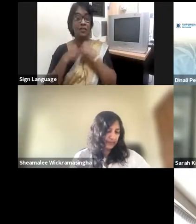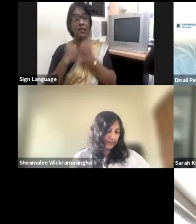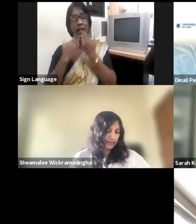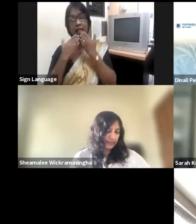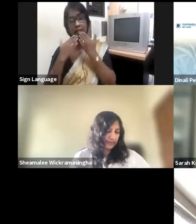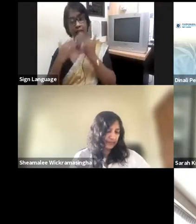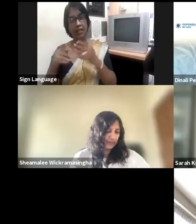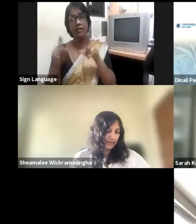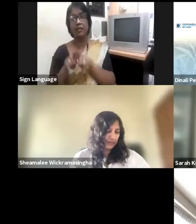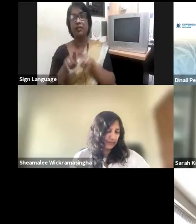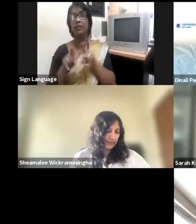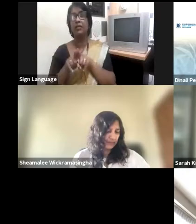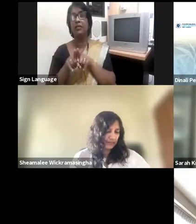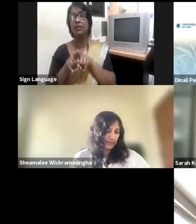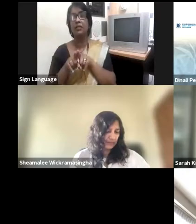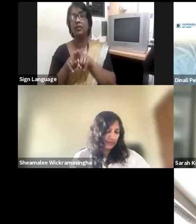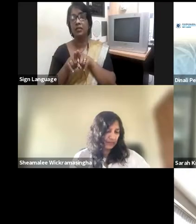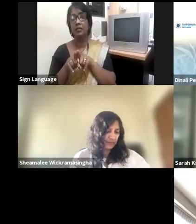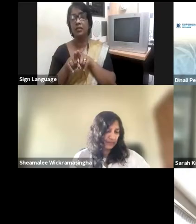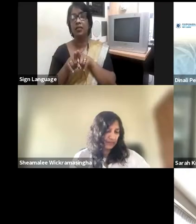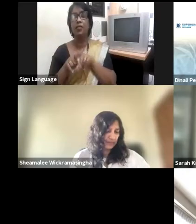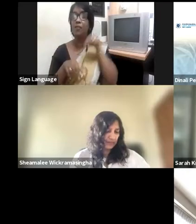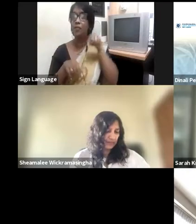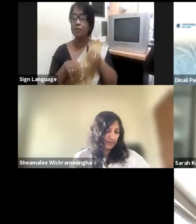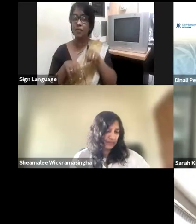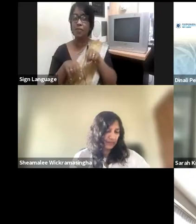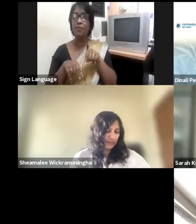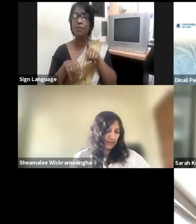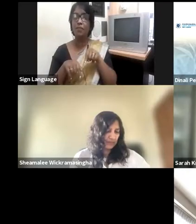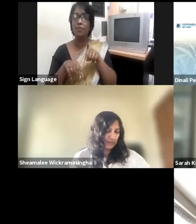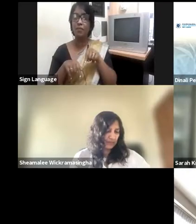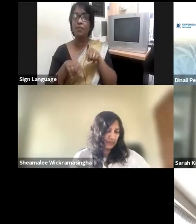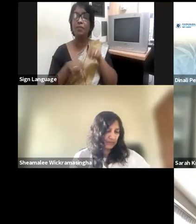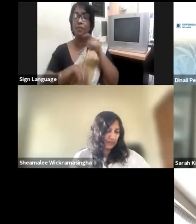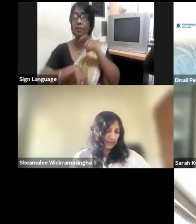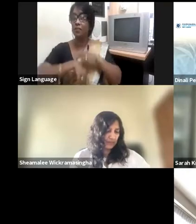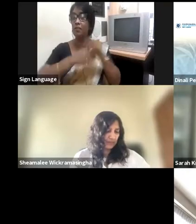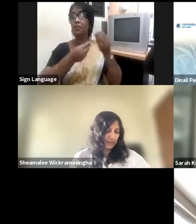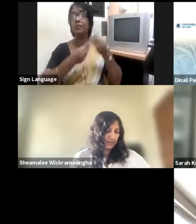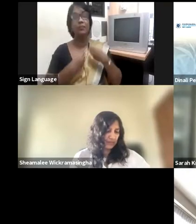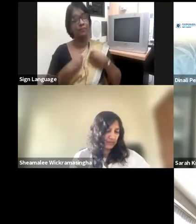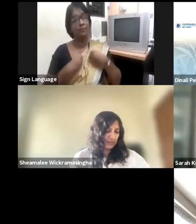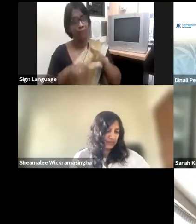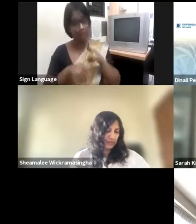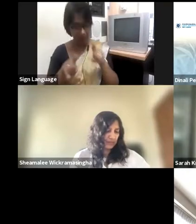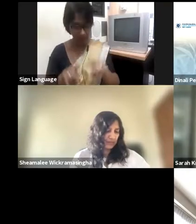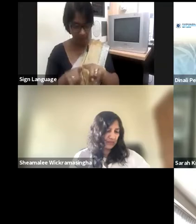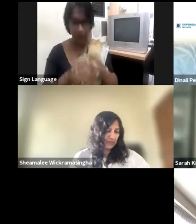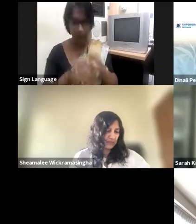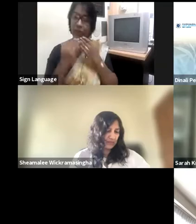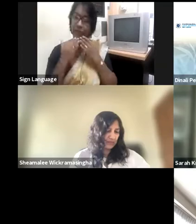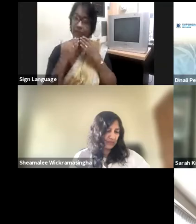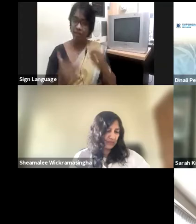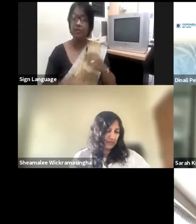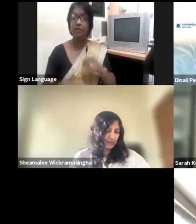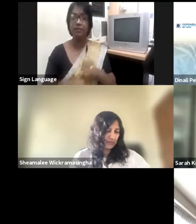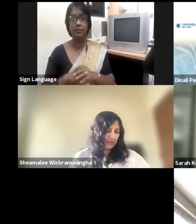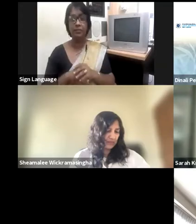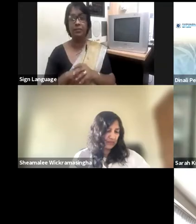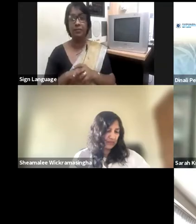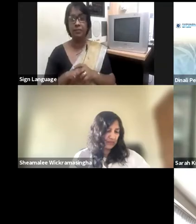local business for putting this on as a panel discussion to provoke thought and to provoke